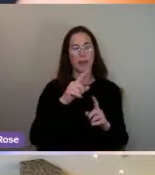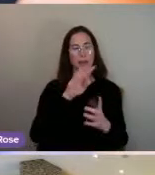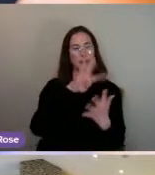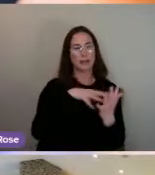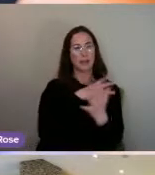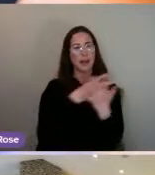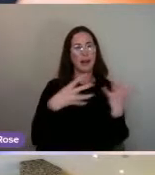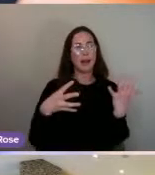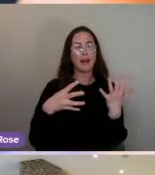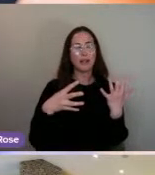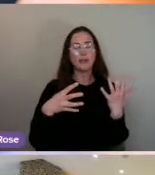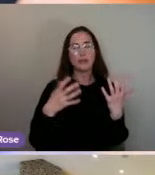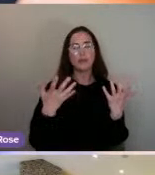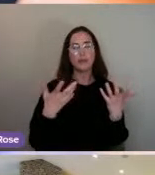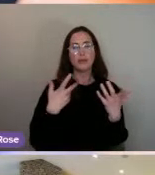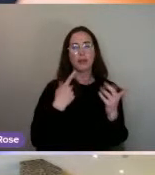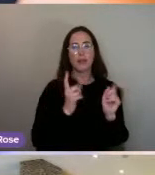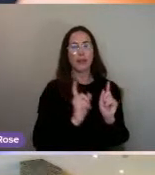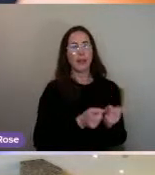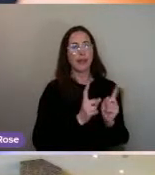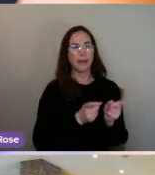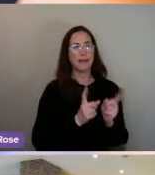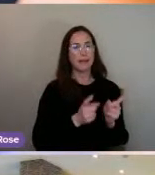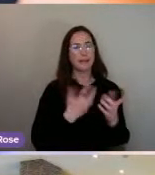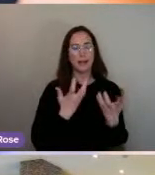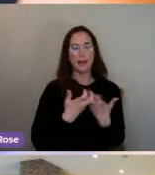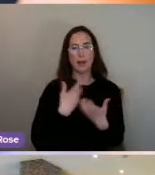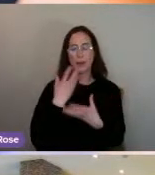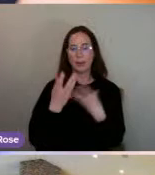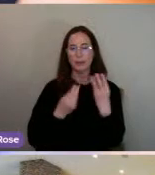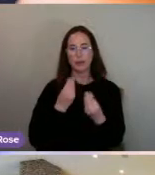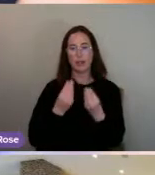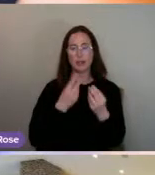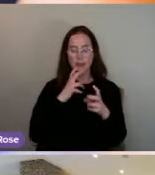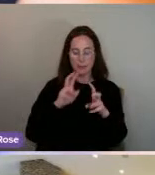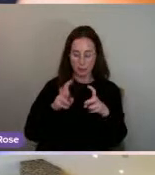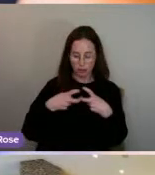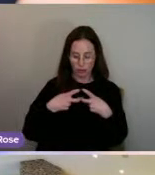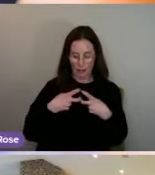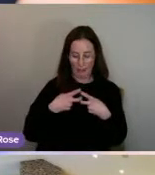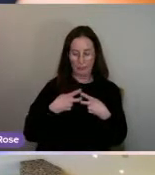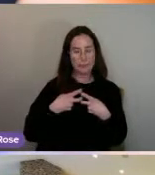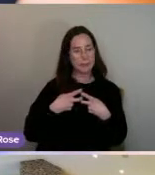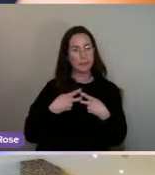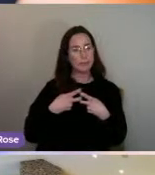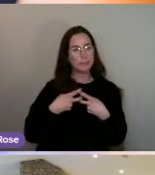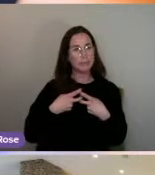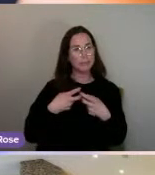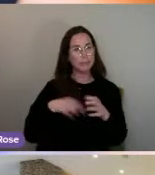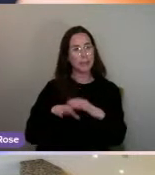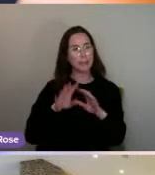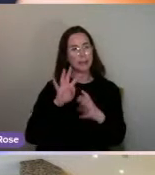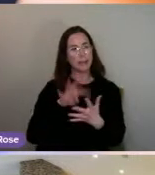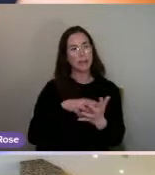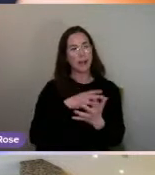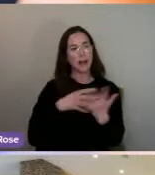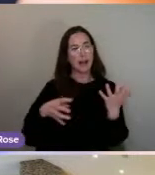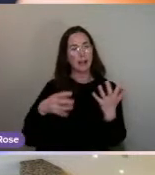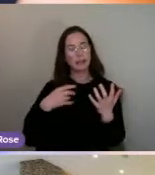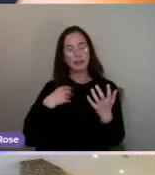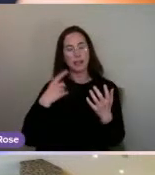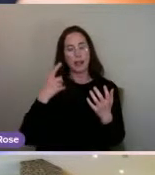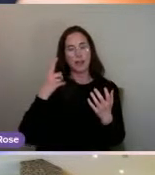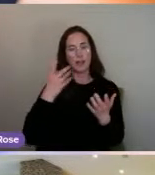that's just how I would describe it. It's like being trapped in a cage. And I've got a blank space